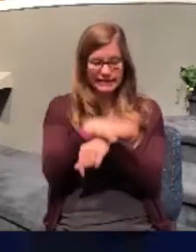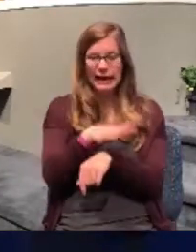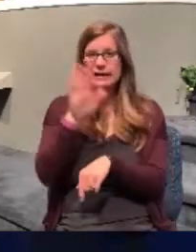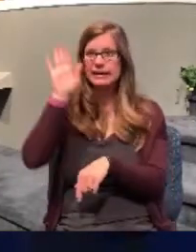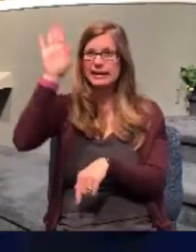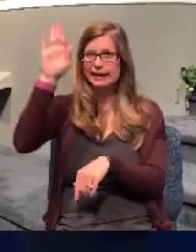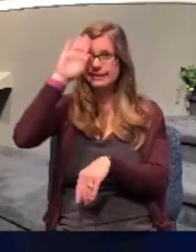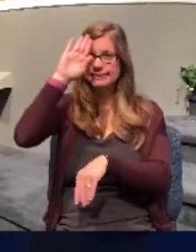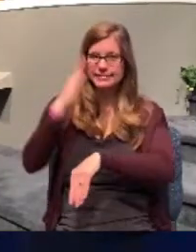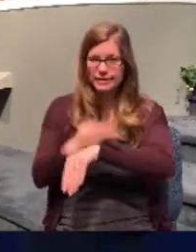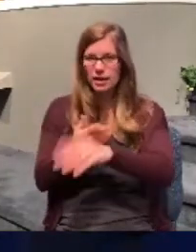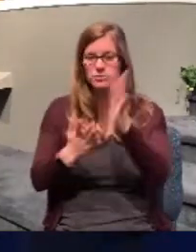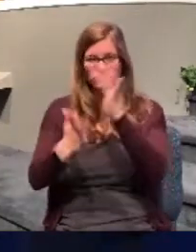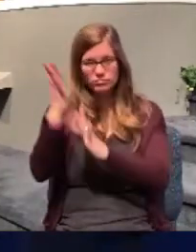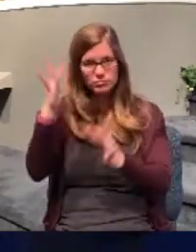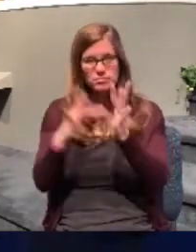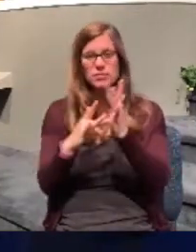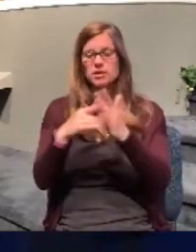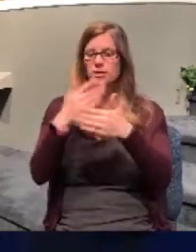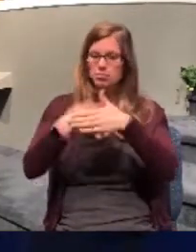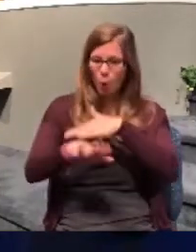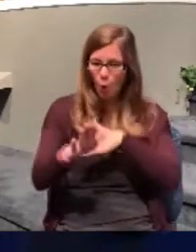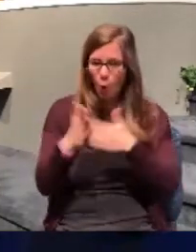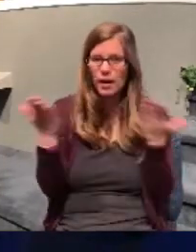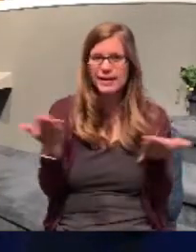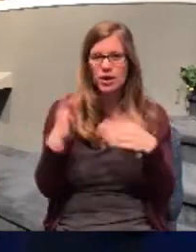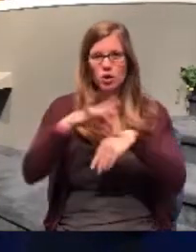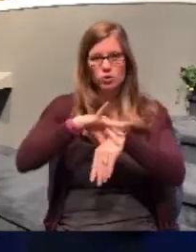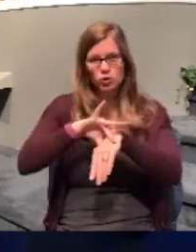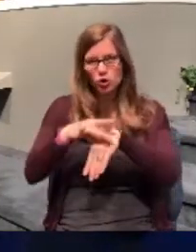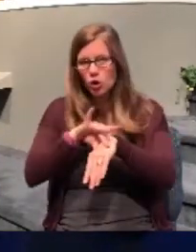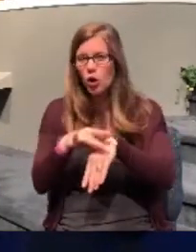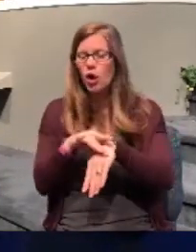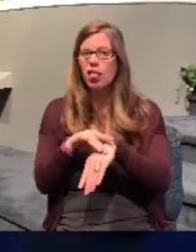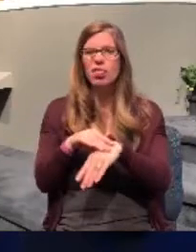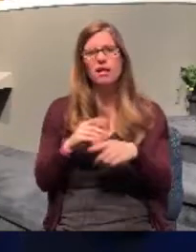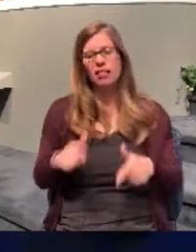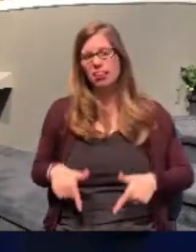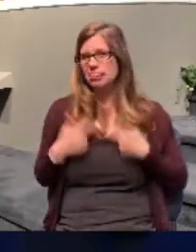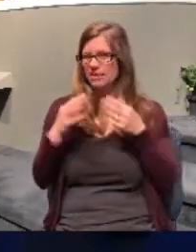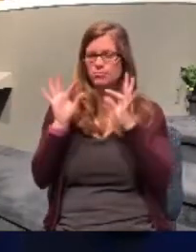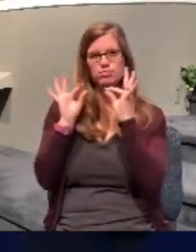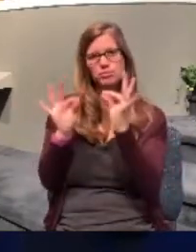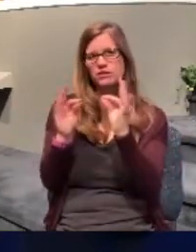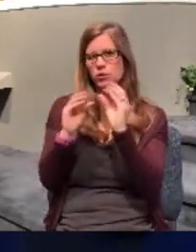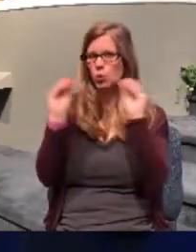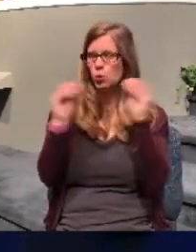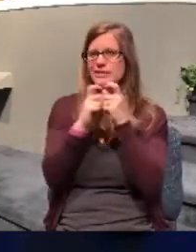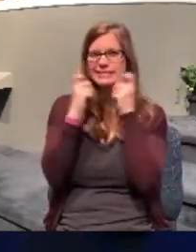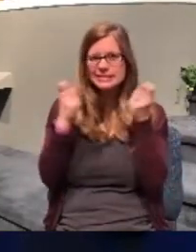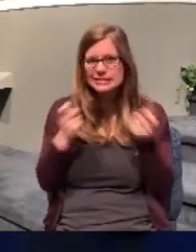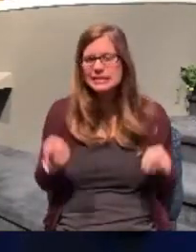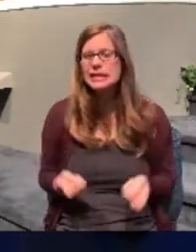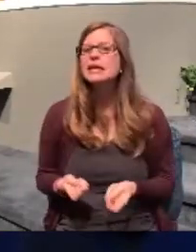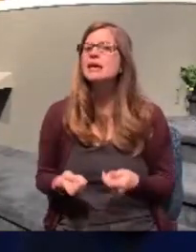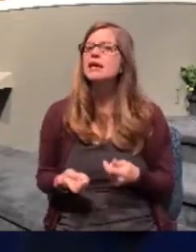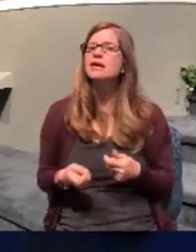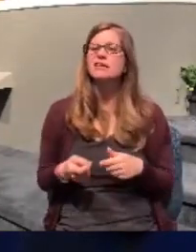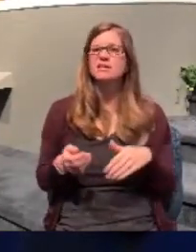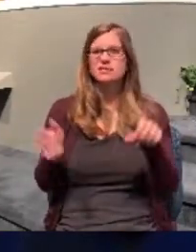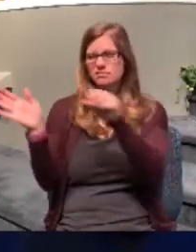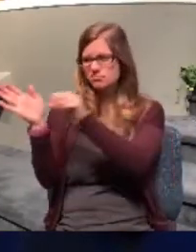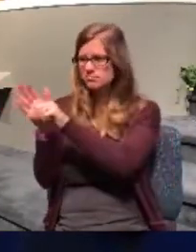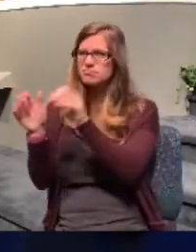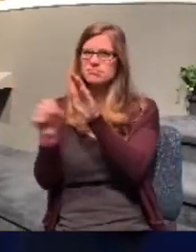to be born of a virgin. He had lived a perfect and a sinless life. He had bled and he had suffered and he had